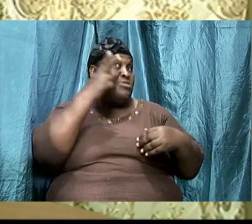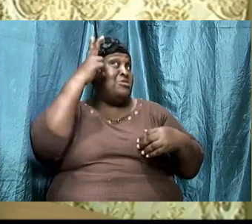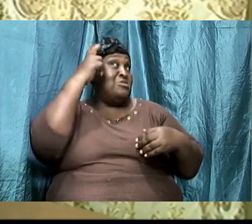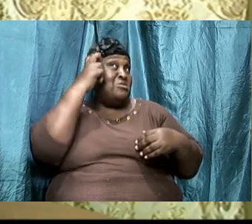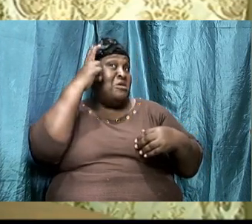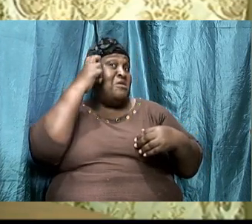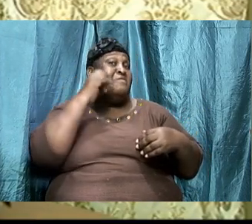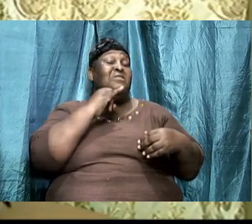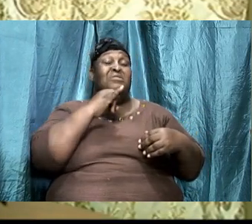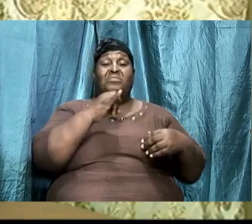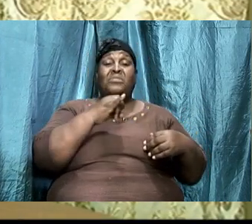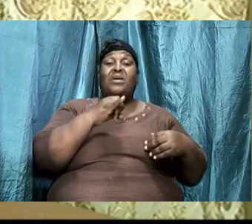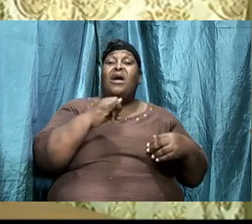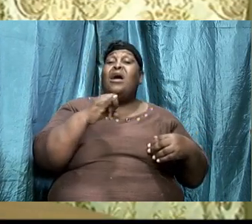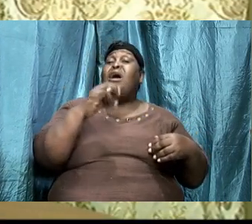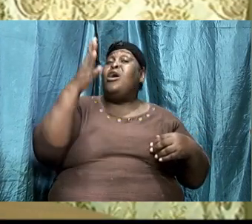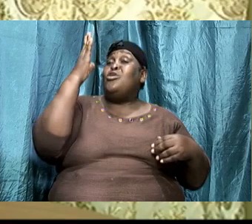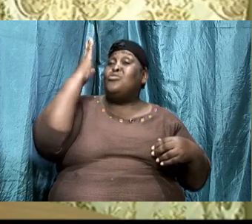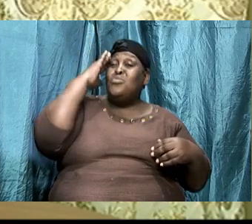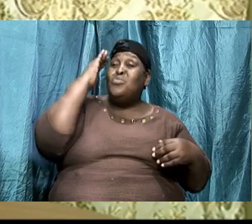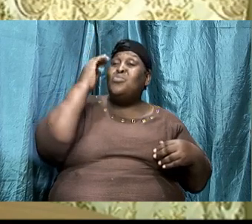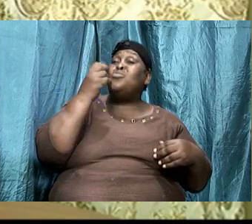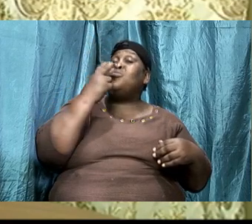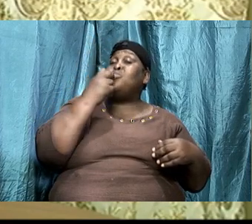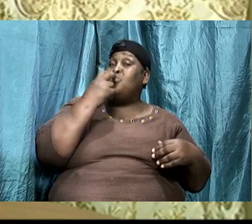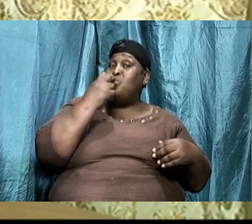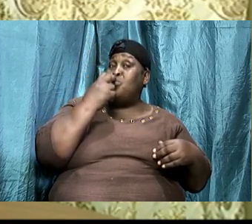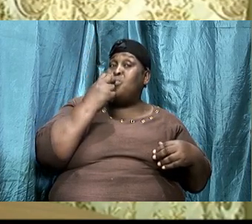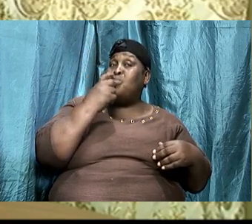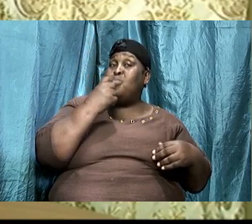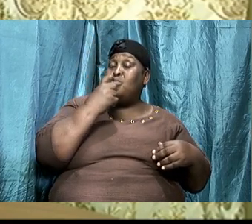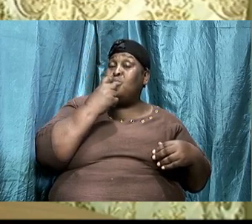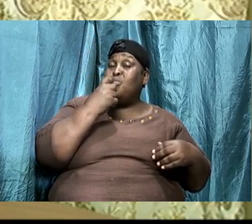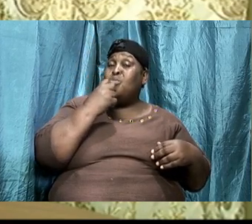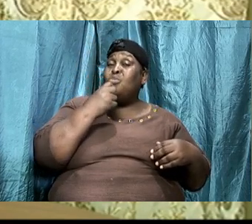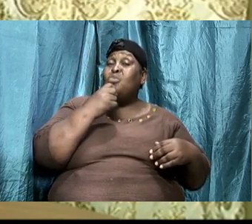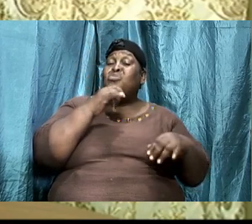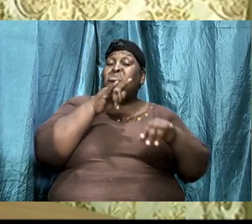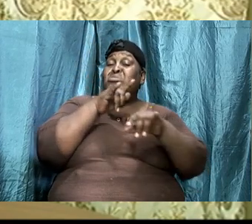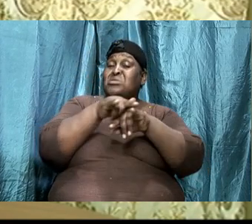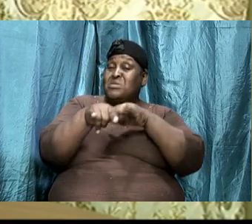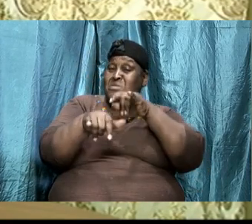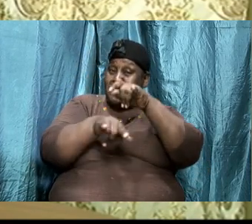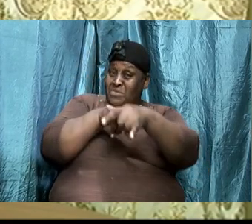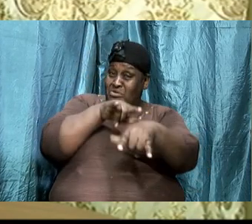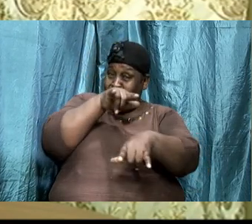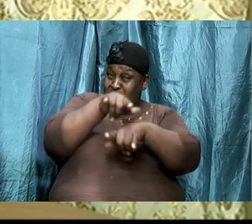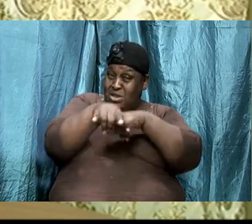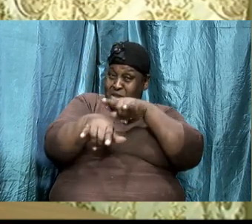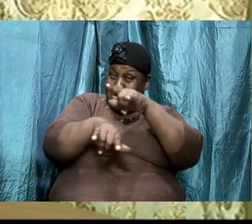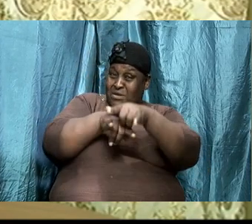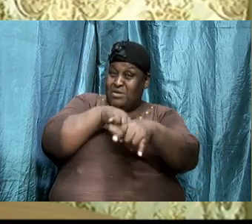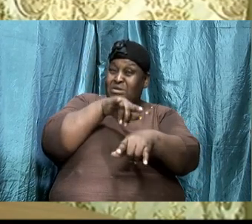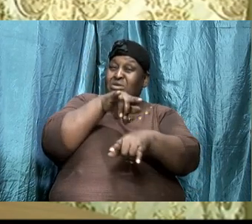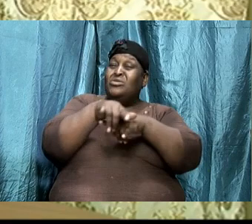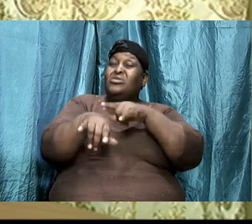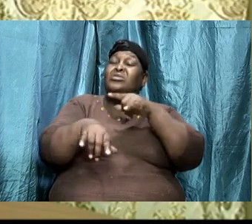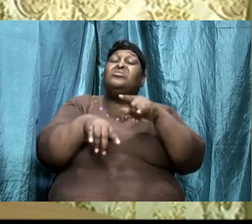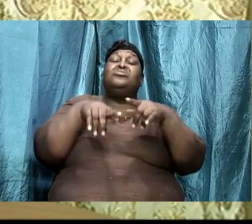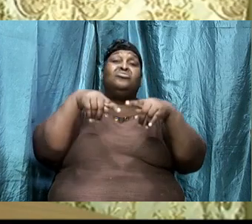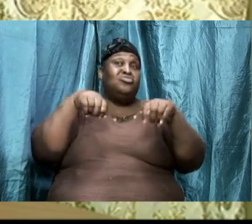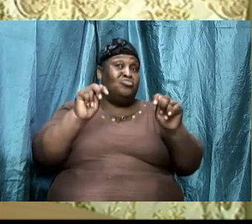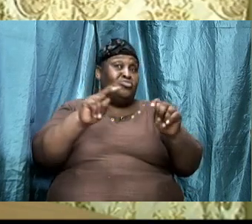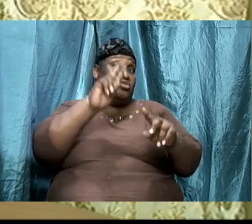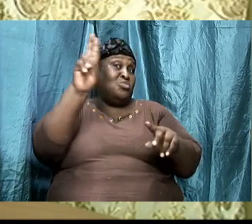In knowing who the adversary is, you will know his schemes. You will know his devices that he tried to use